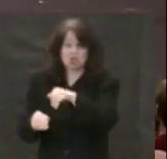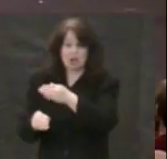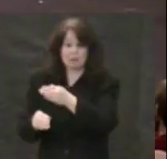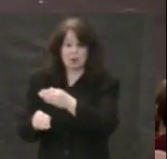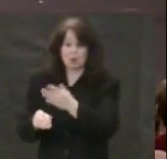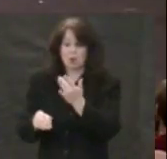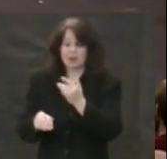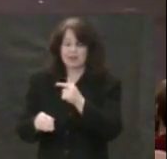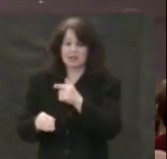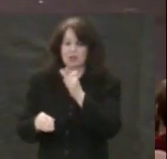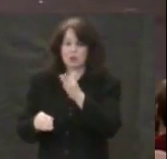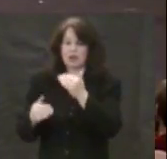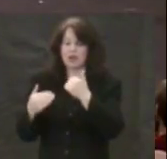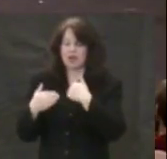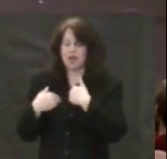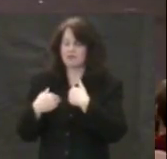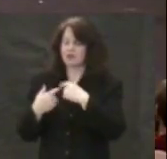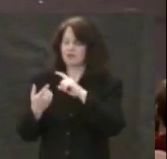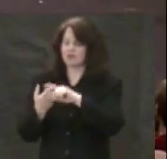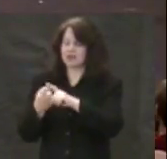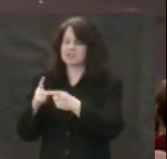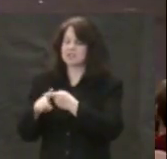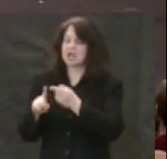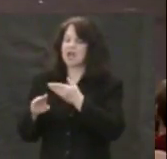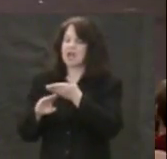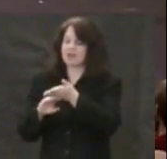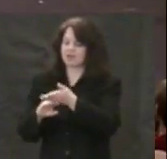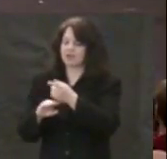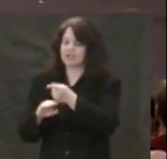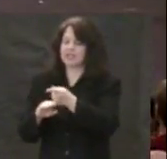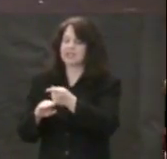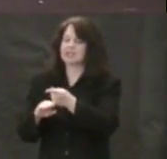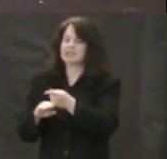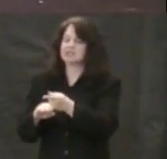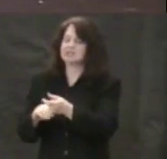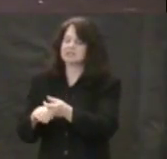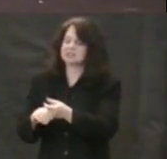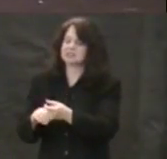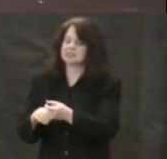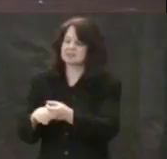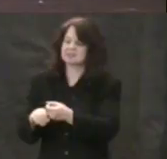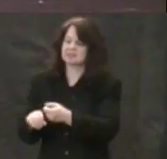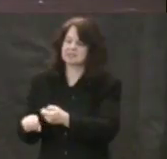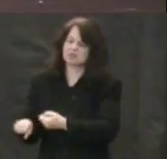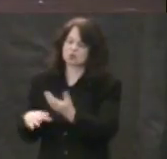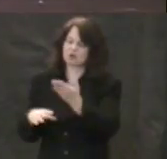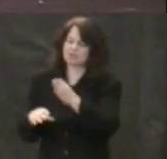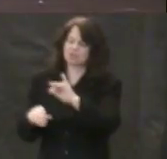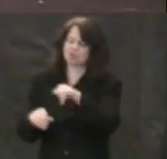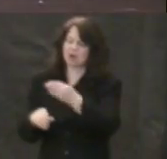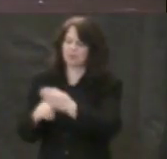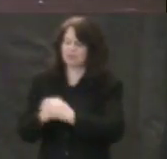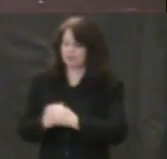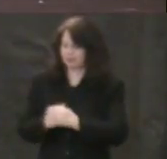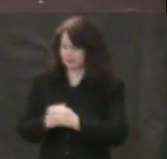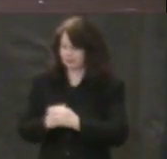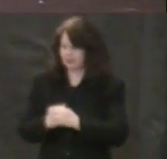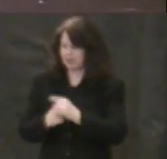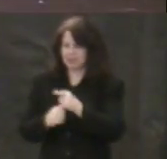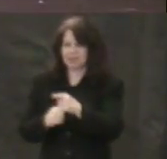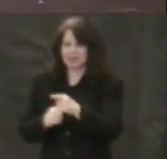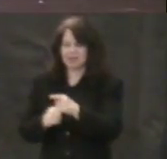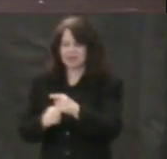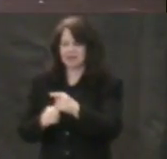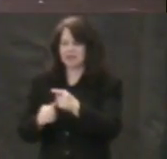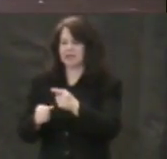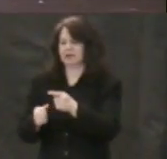friends after he's been dumped from his job. He calls his boss's debtors in and slashes their bills by half